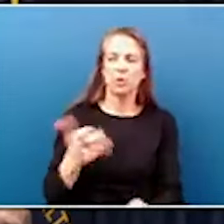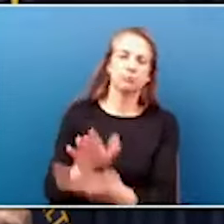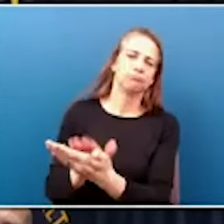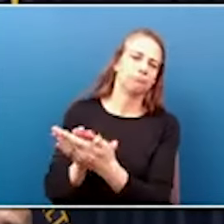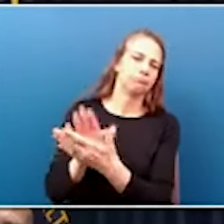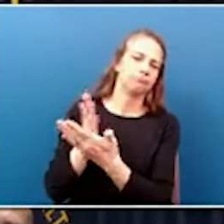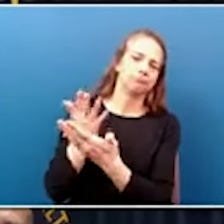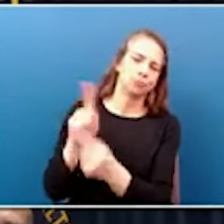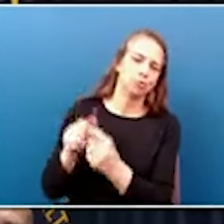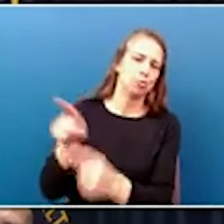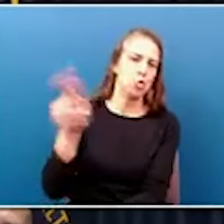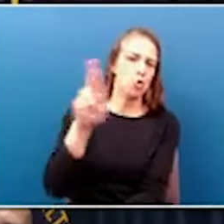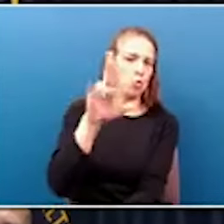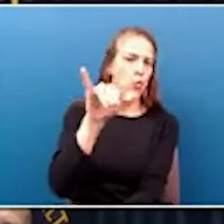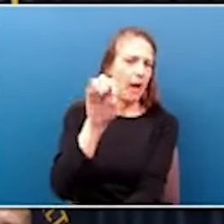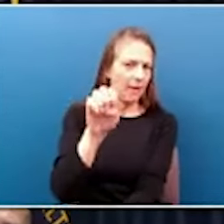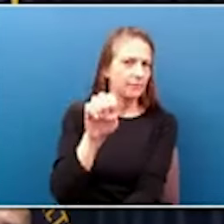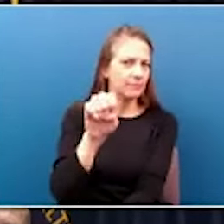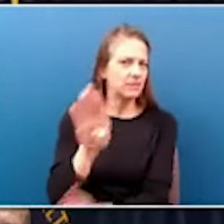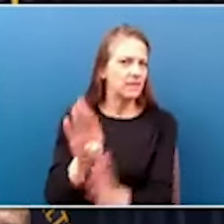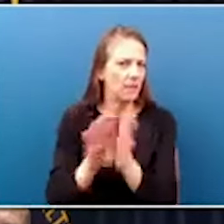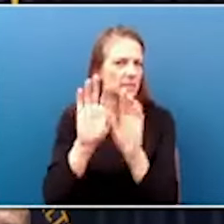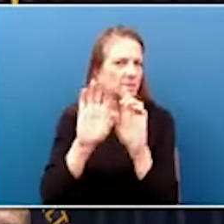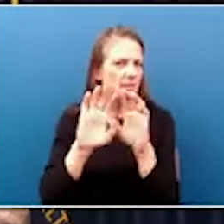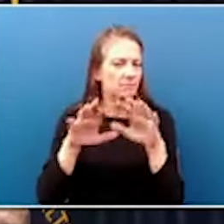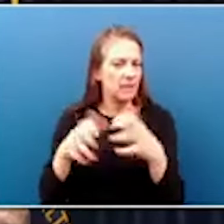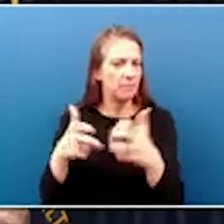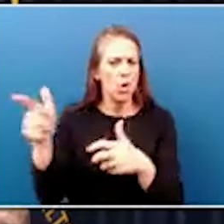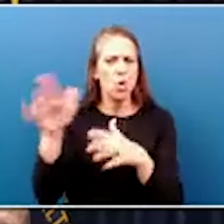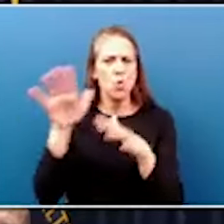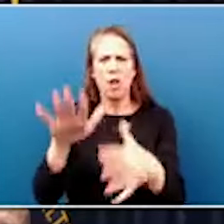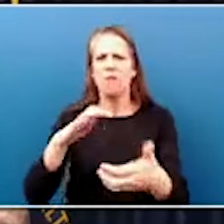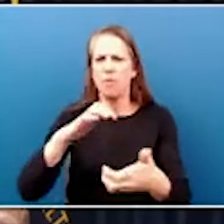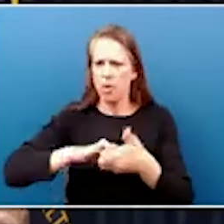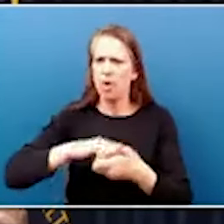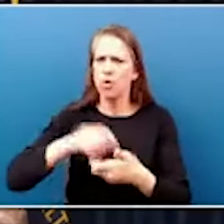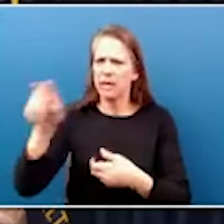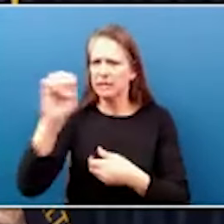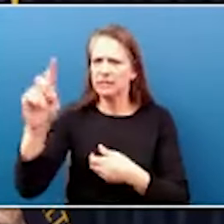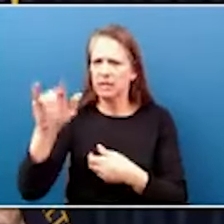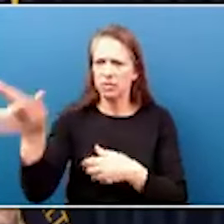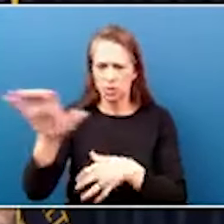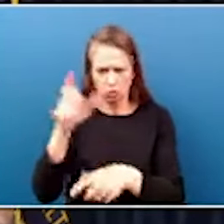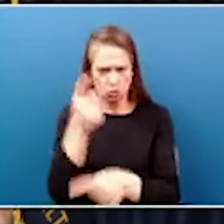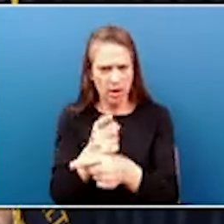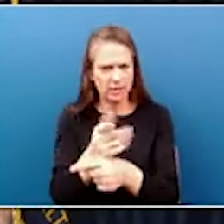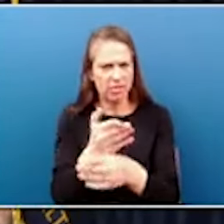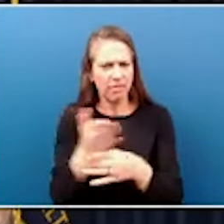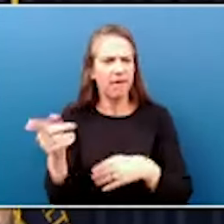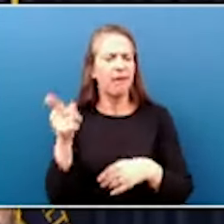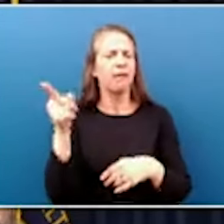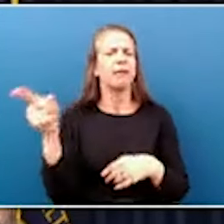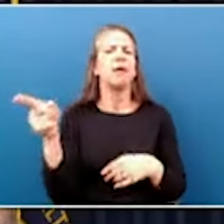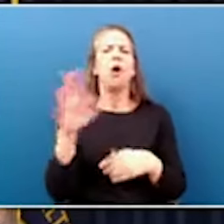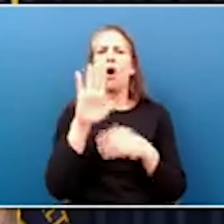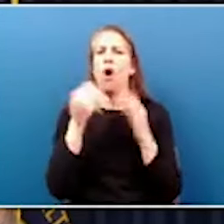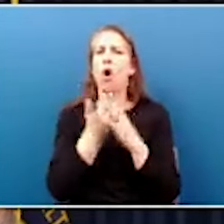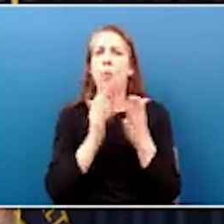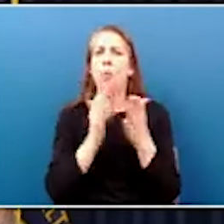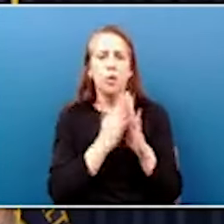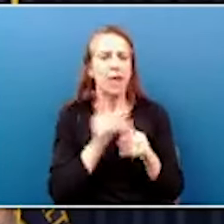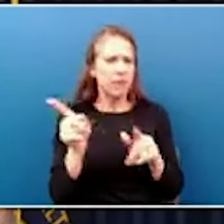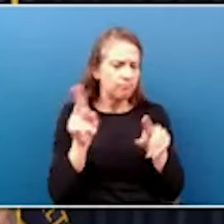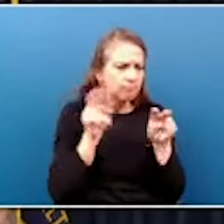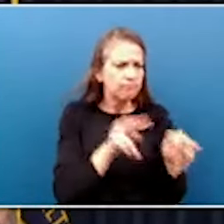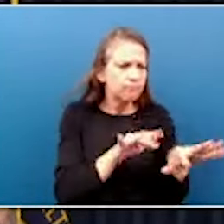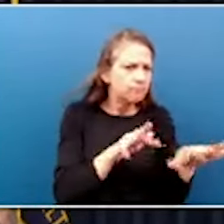They've been great partners in Eastern Kentucky. They've done this the right way. They've interacted with every community member that's had a question, a